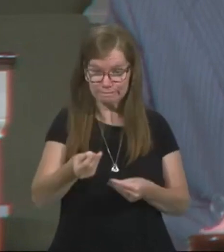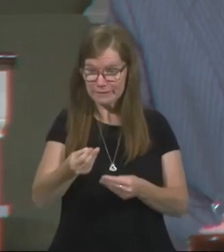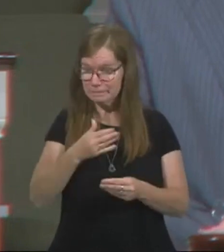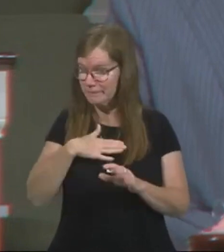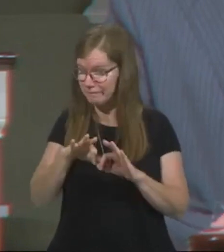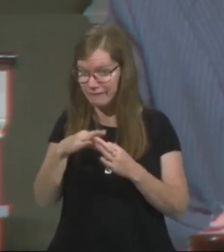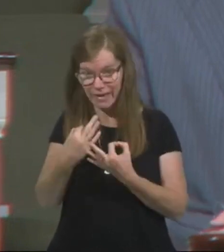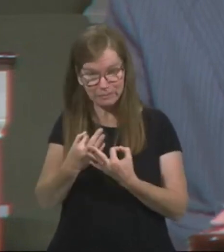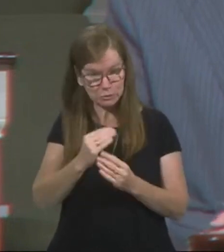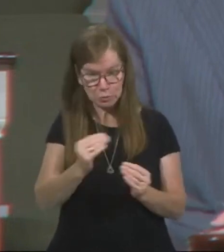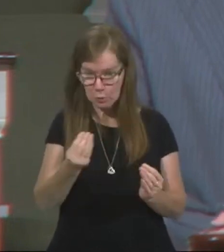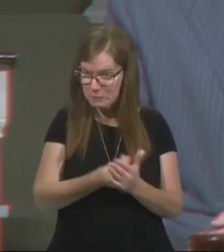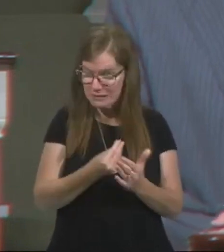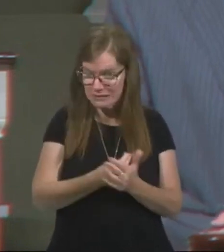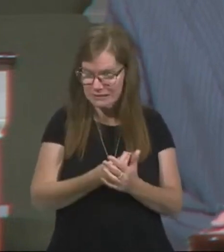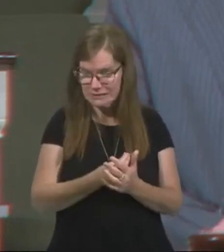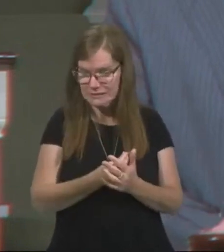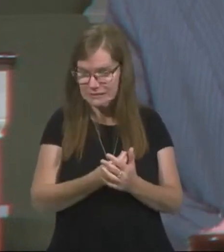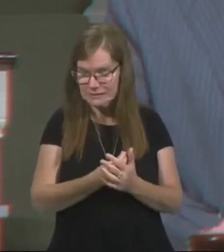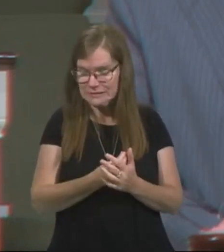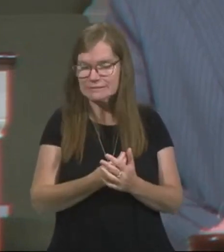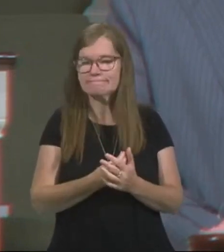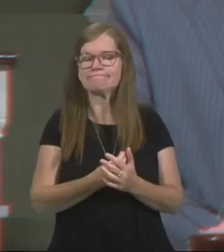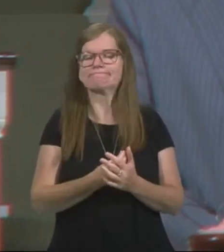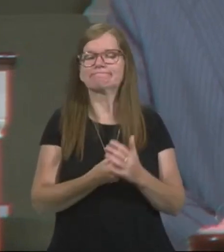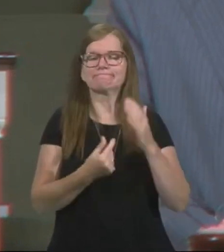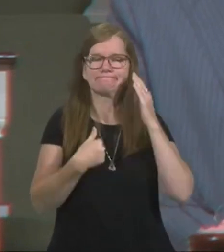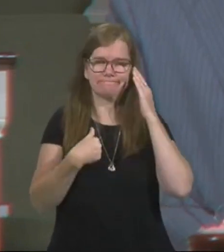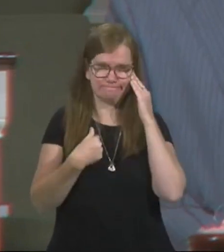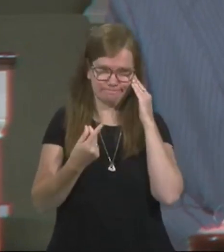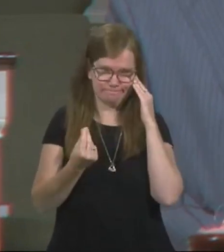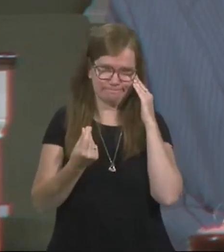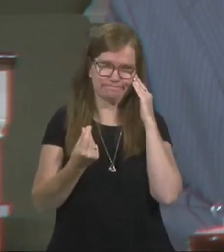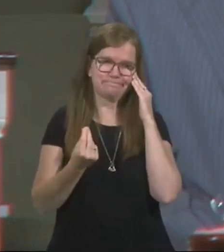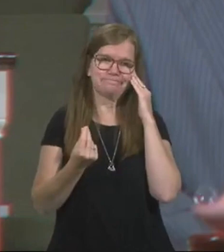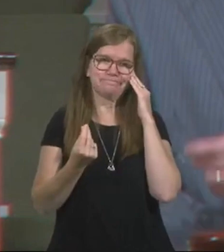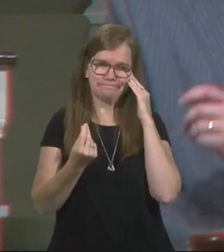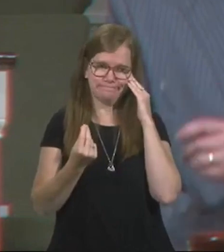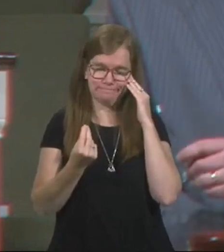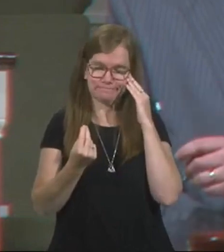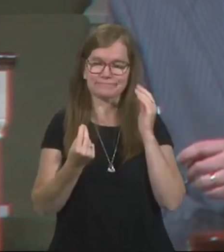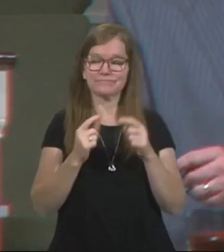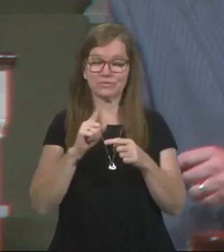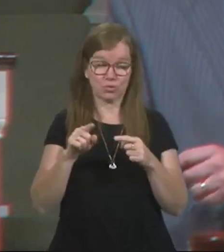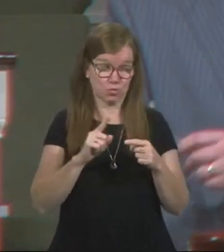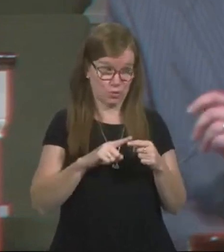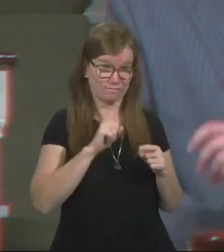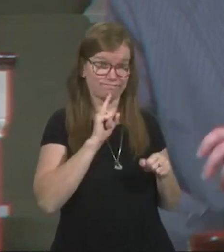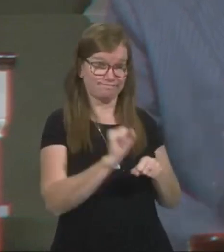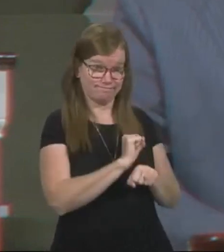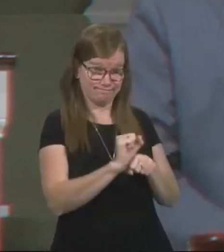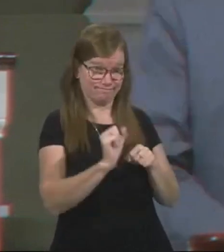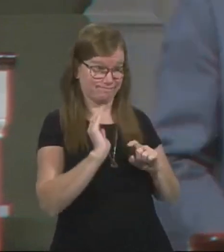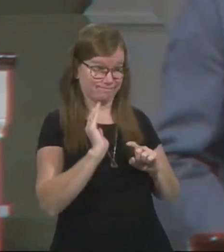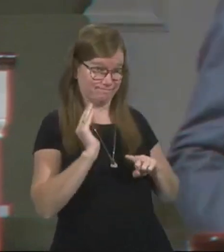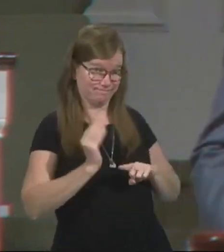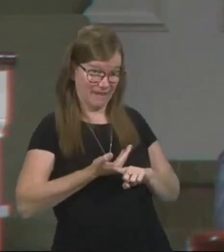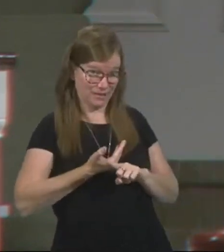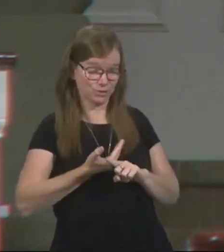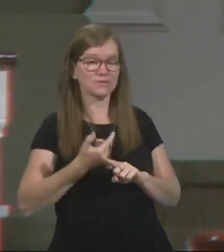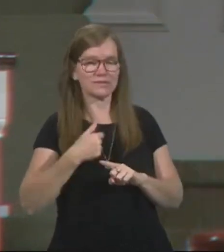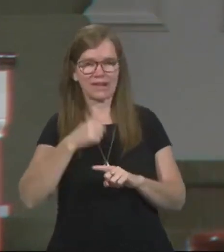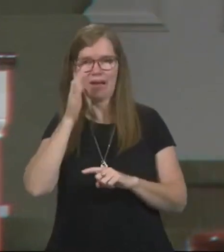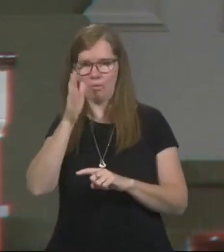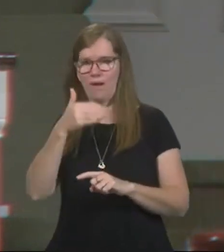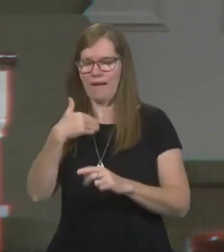family. I won't have any money. He said, I think I know what I'm going to do. So that when I do get fired, at least for a little while,